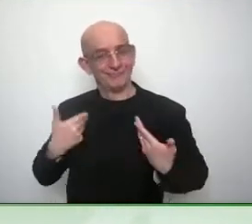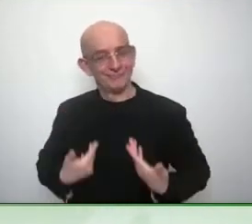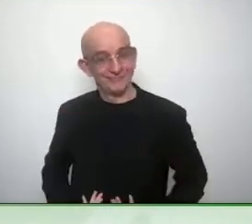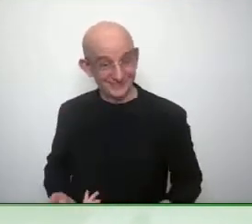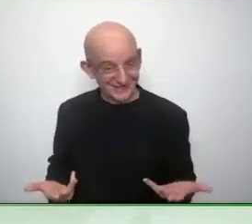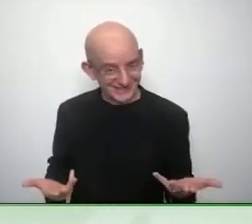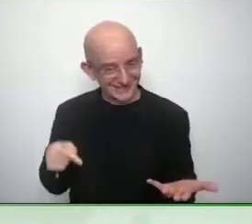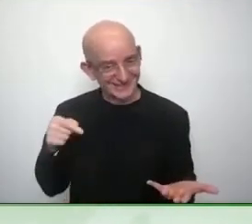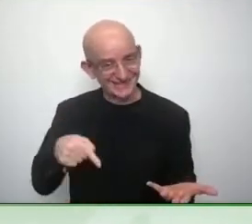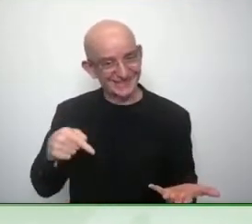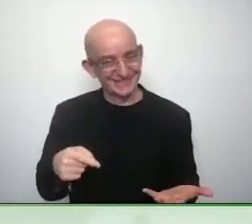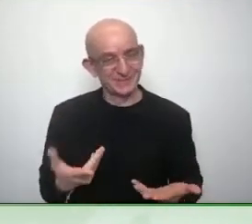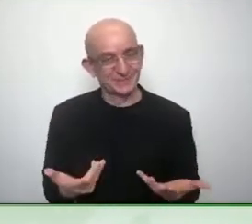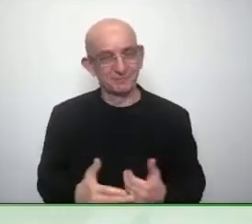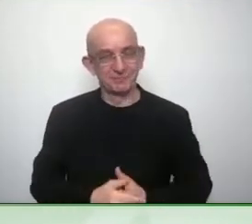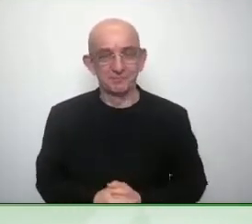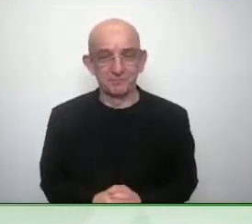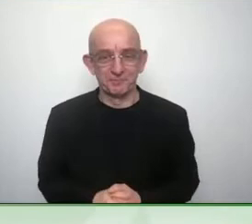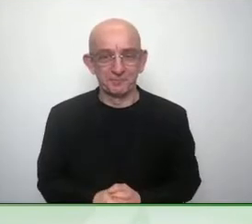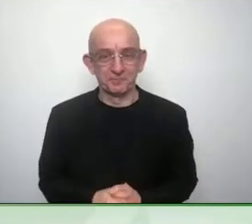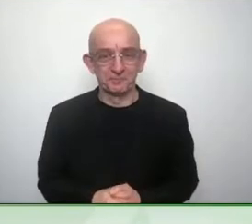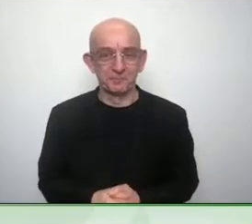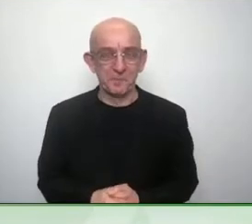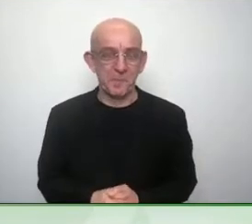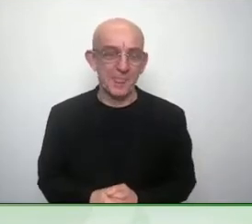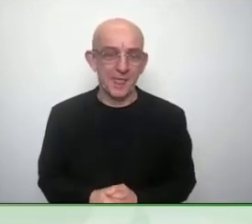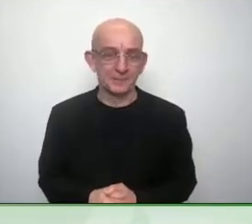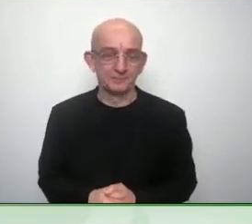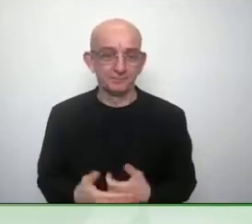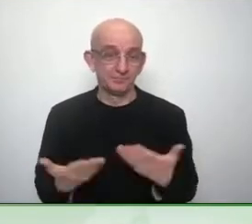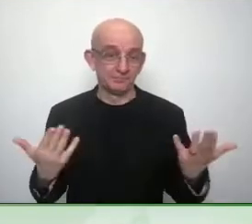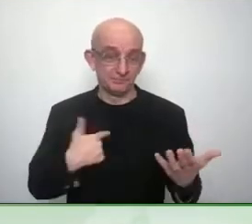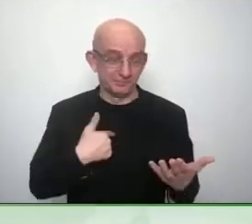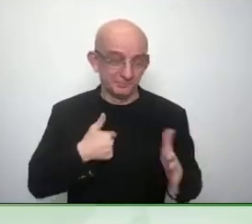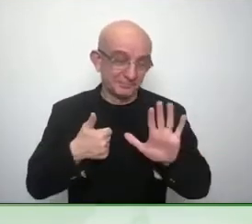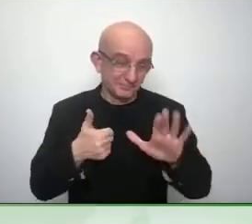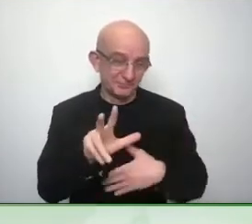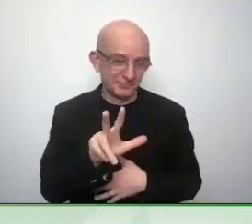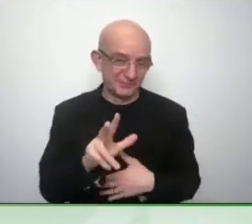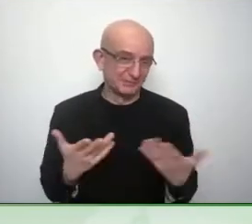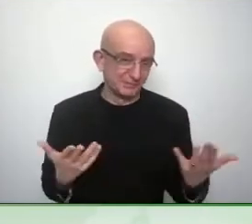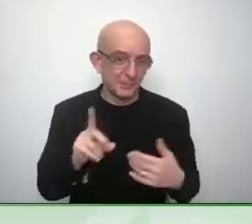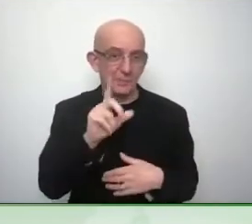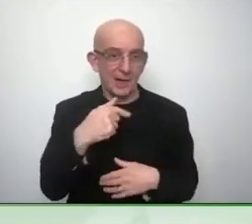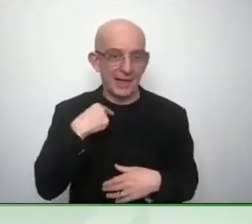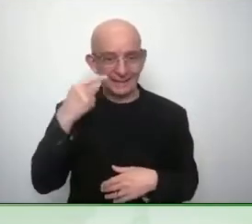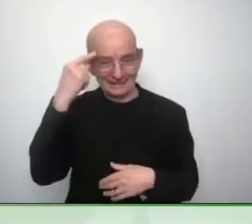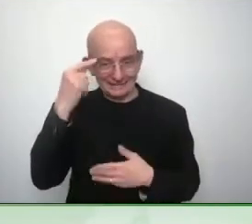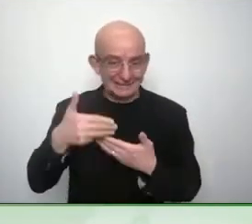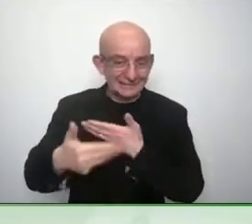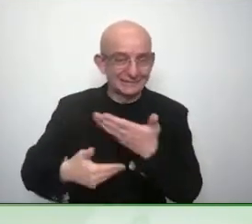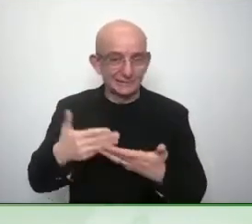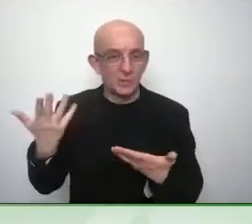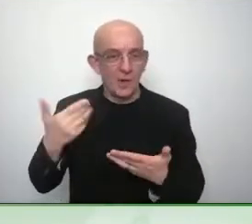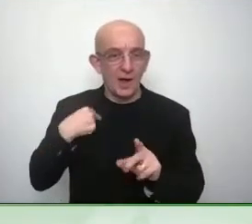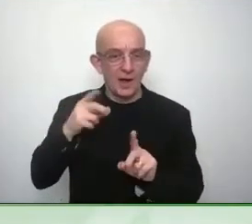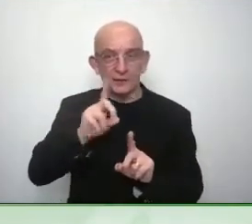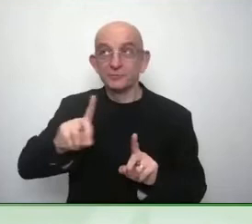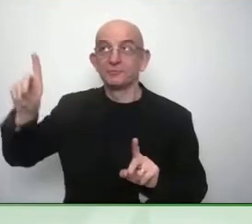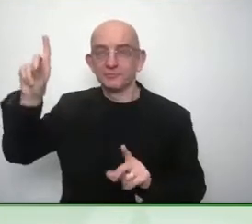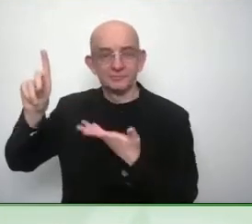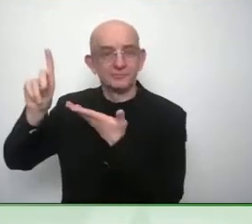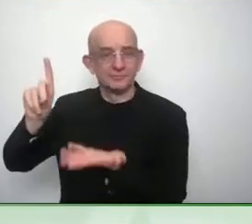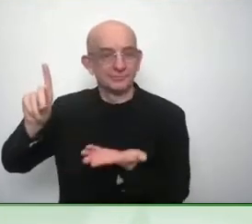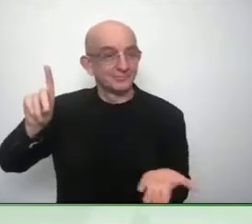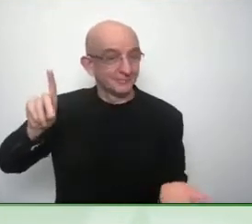and but at the same time my husband traumatic brain injury hit by a car when he was a child but he grew up and got